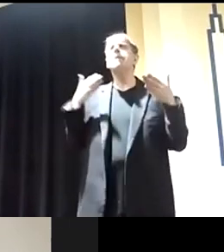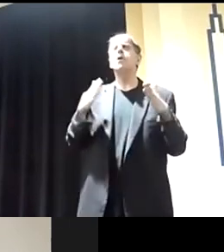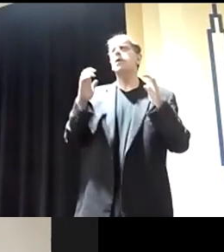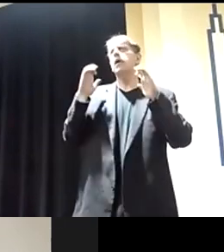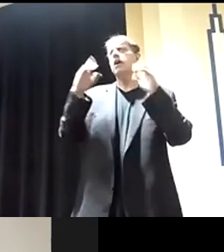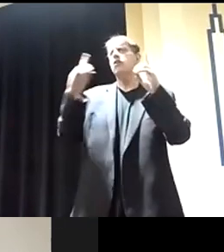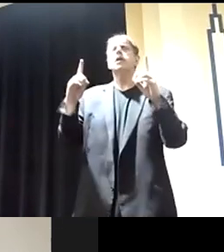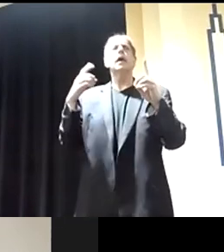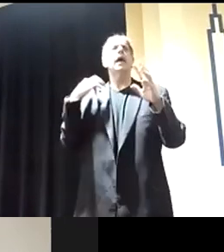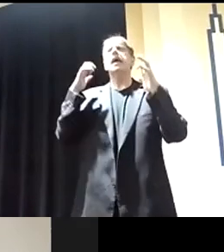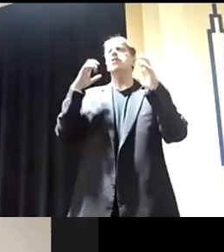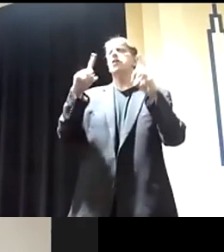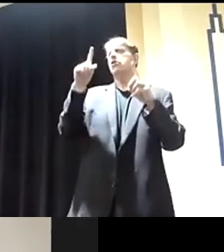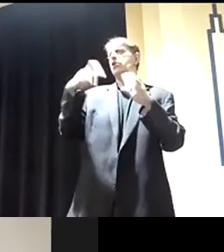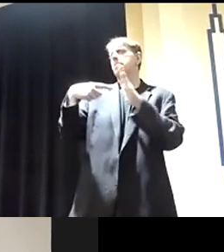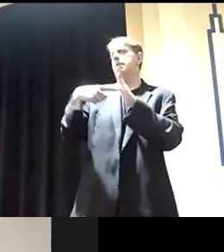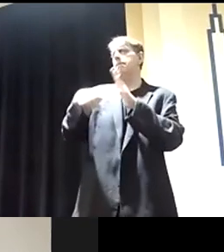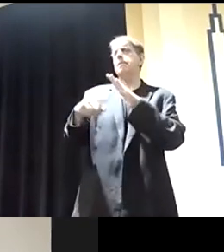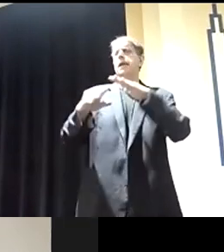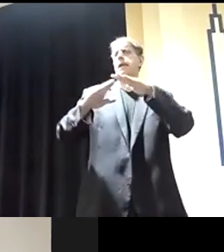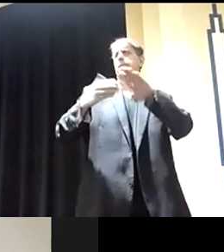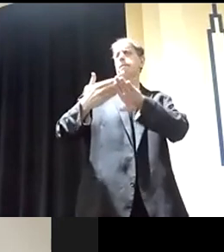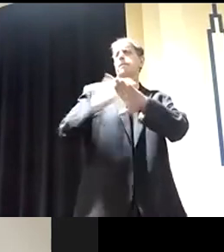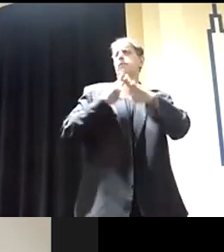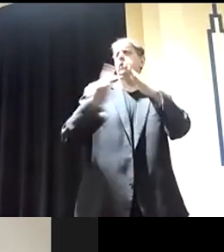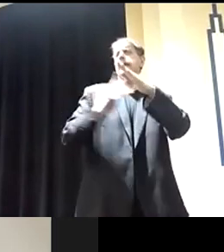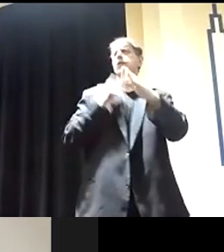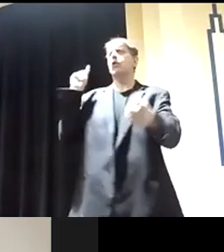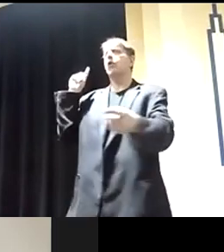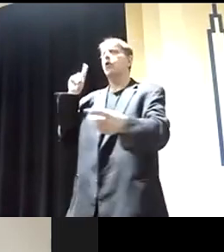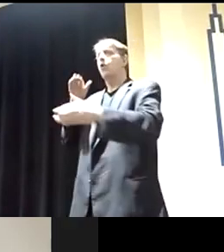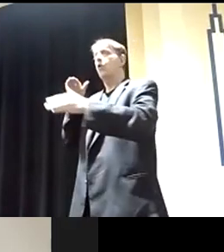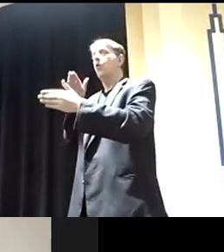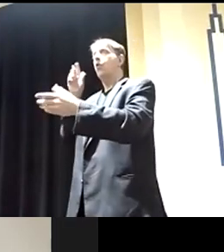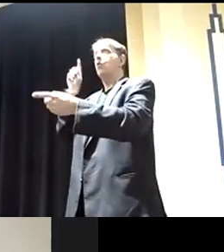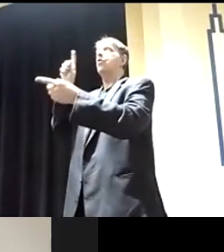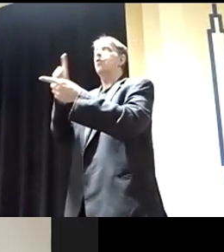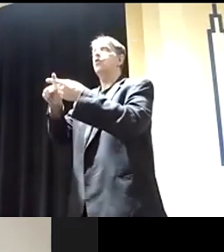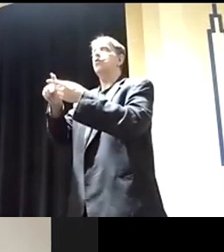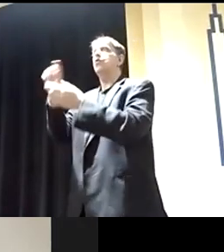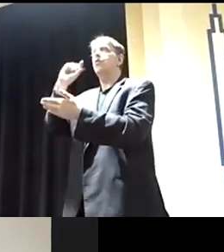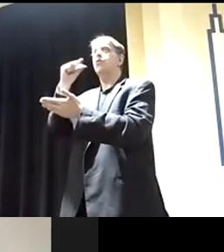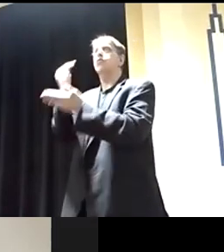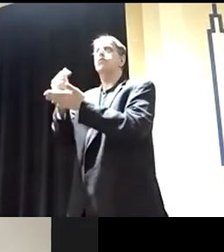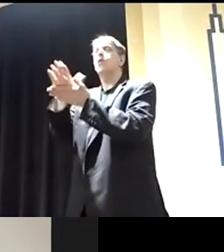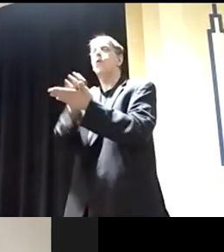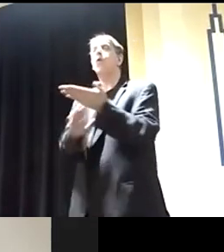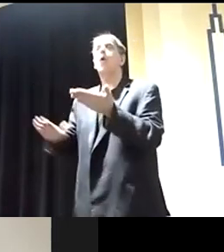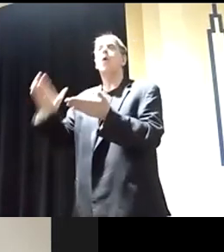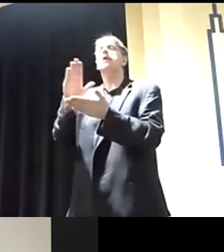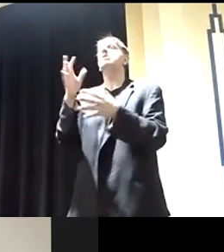from pre-K to through college. So I think that's extremely important. a really important point is